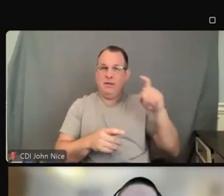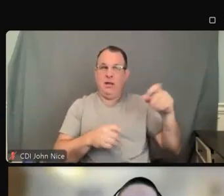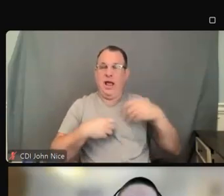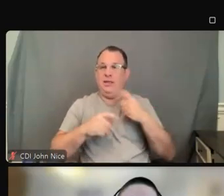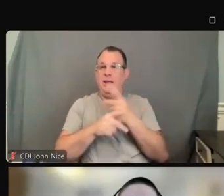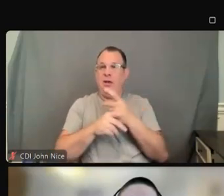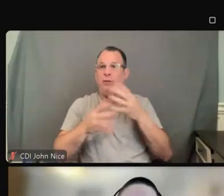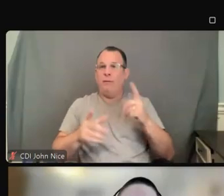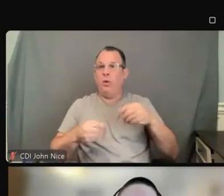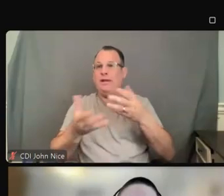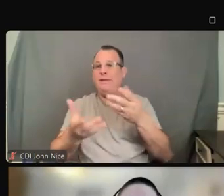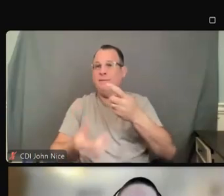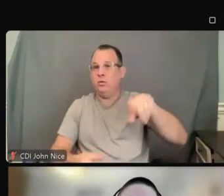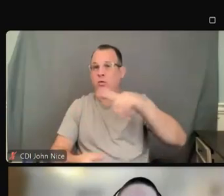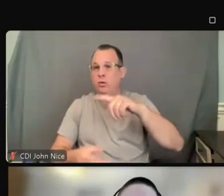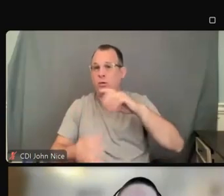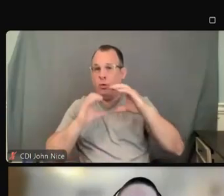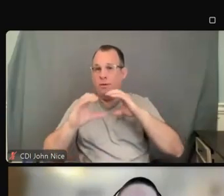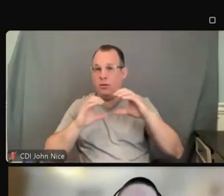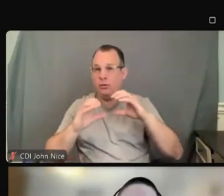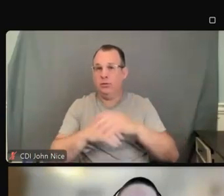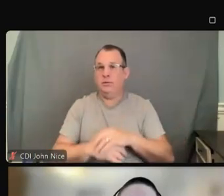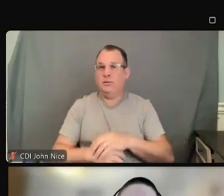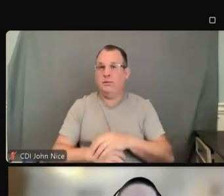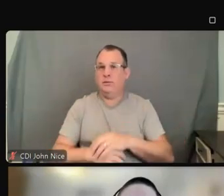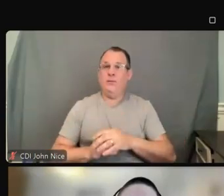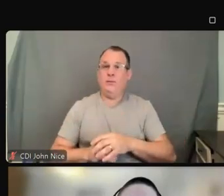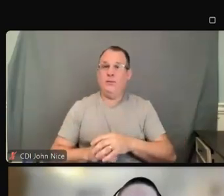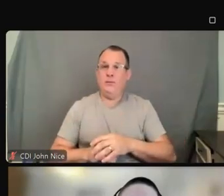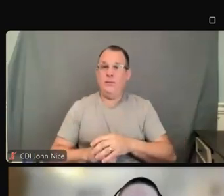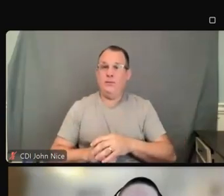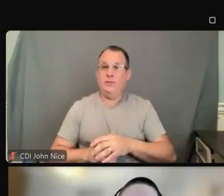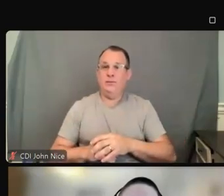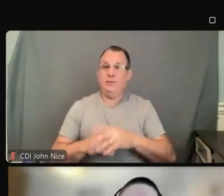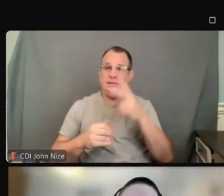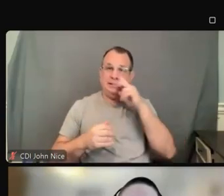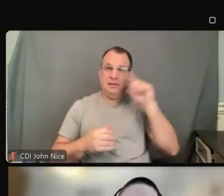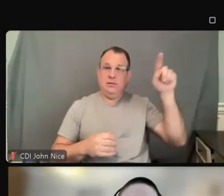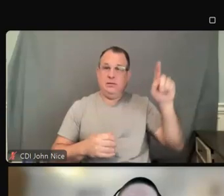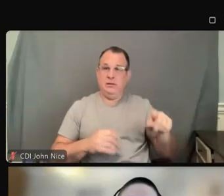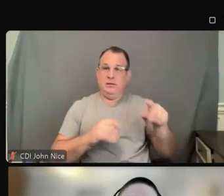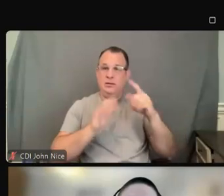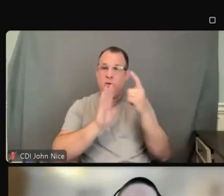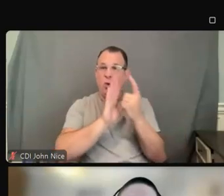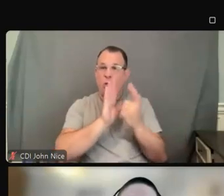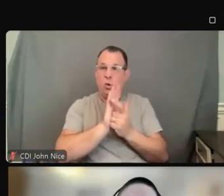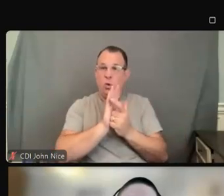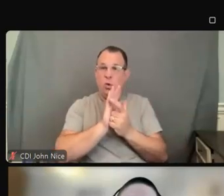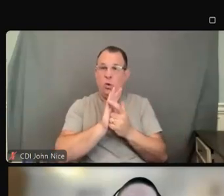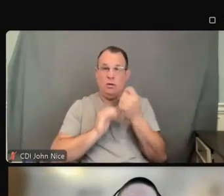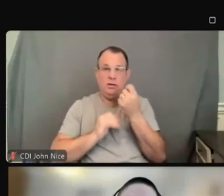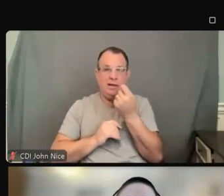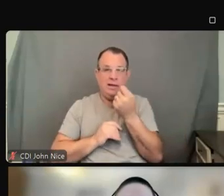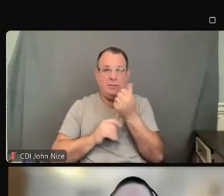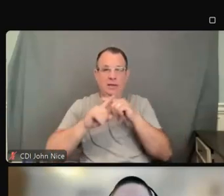So looking at this slide, each one of these laws has a slightly different scope. But all of them contain